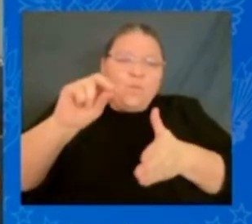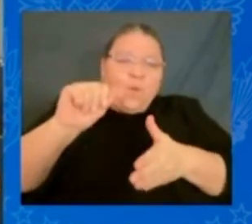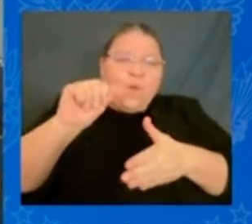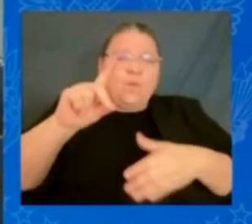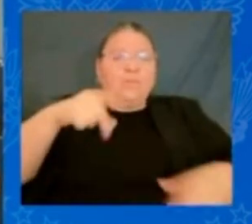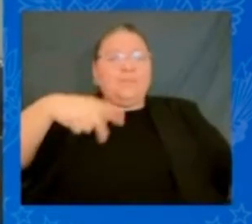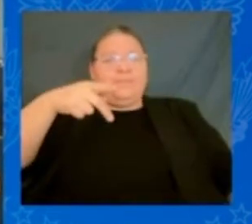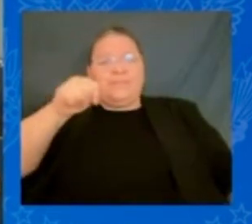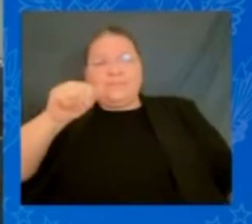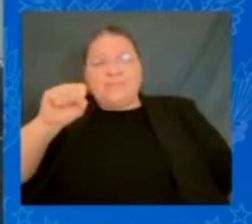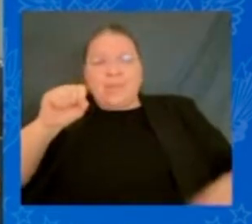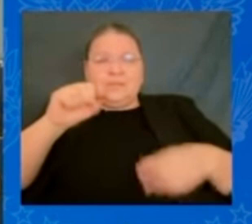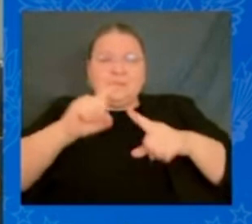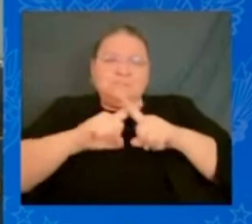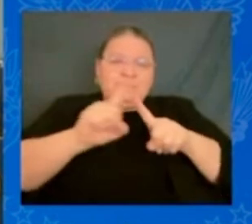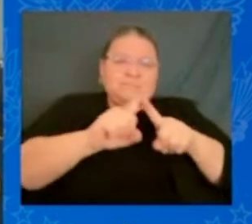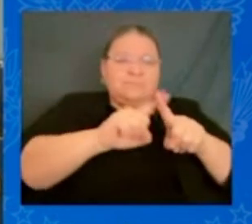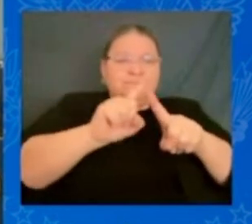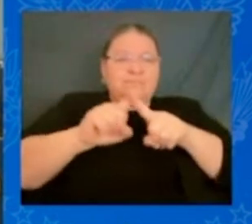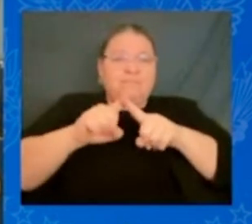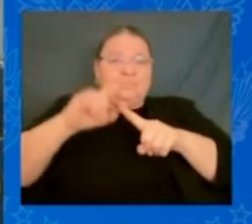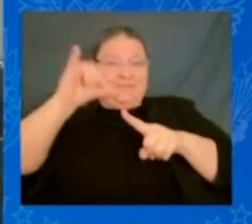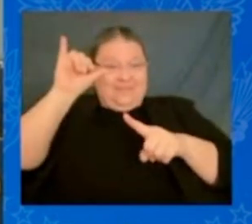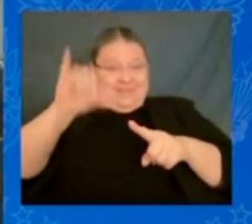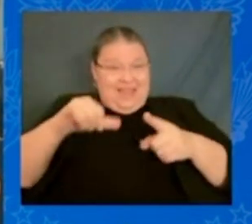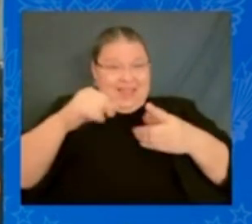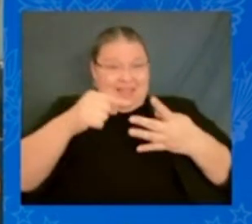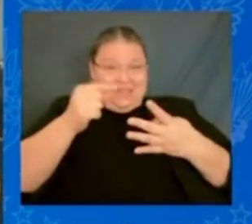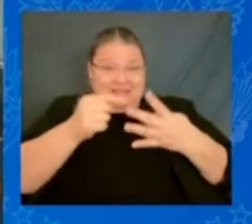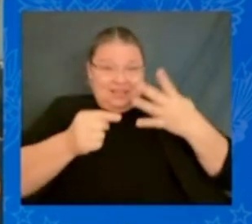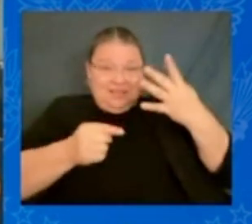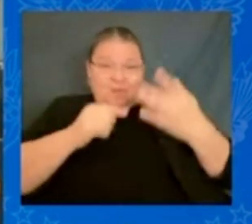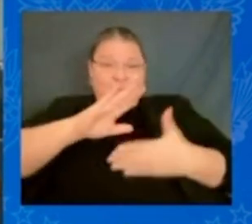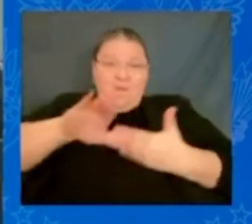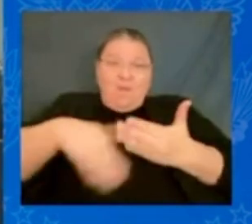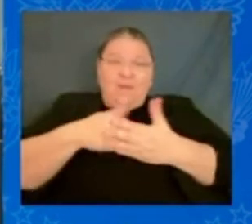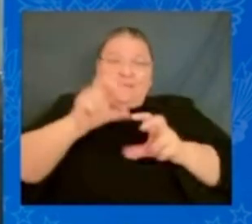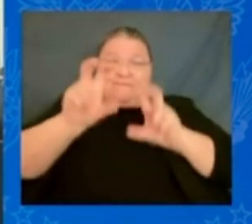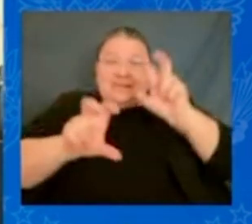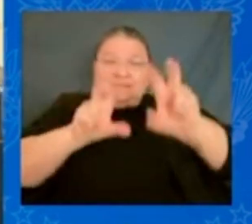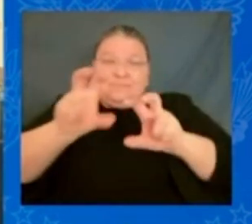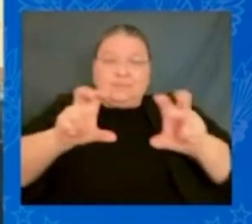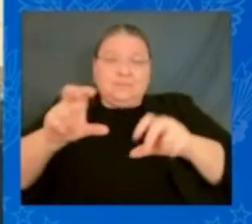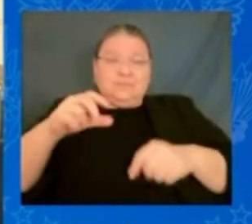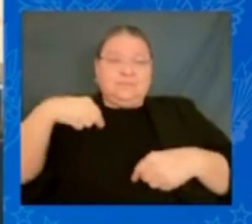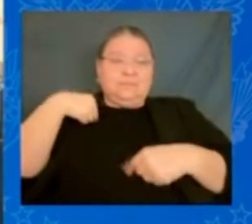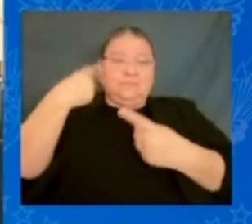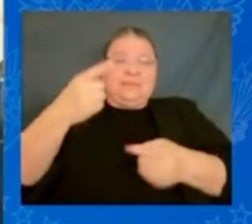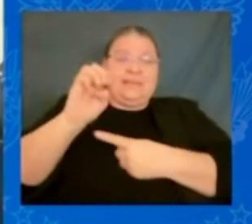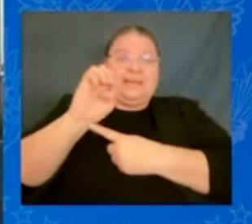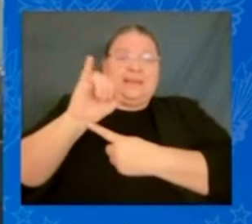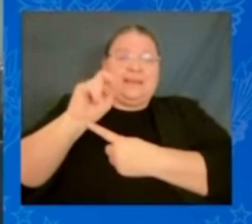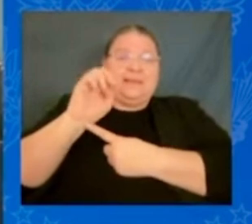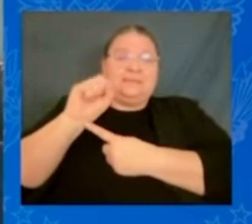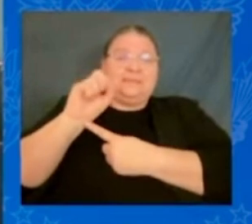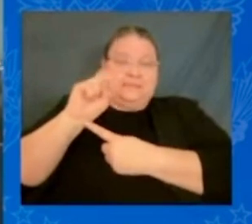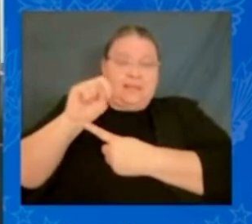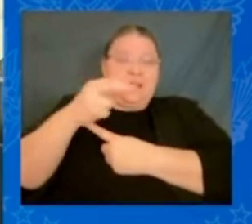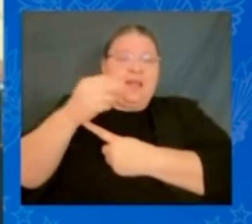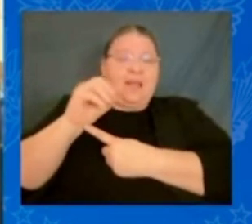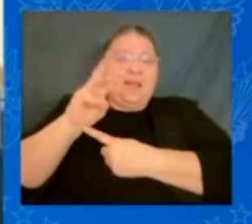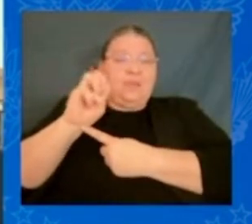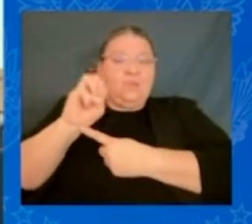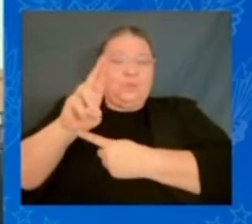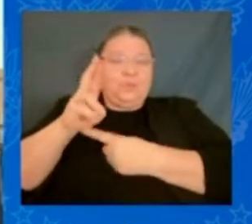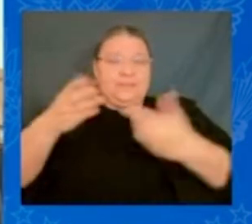largest investment in infrastructure since Eisenhower's Interstate Highway System. Here in Selma, we're funding major